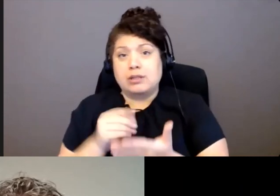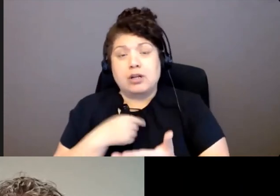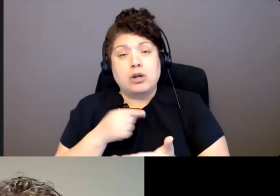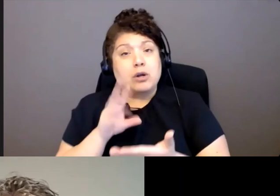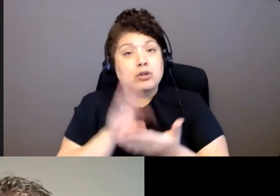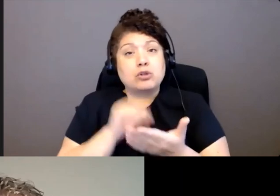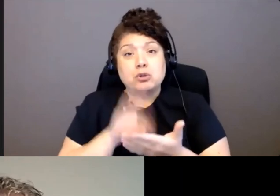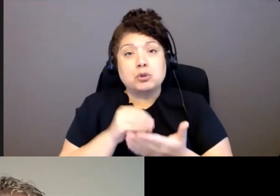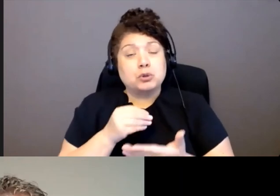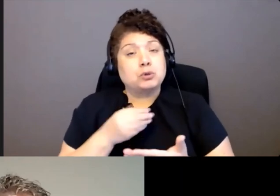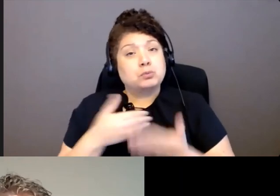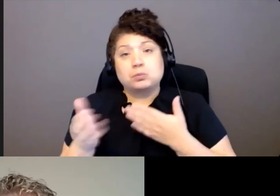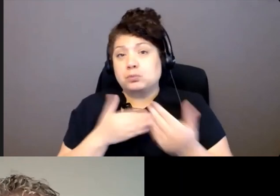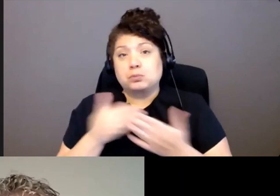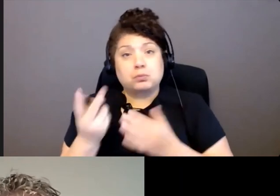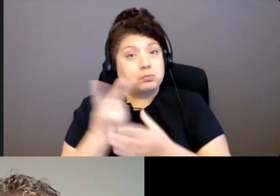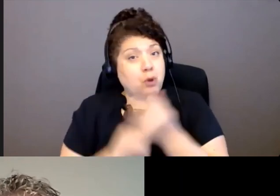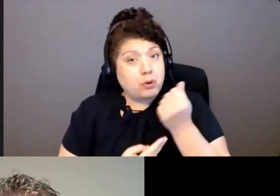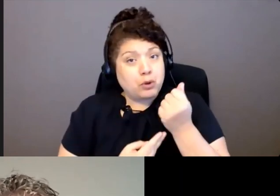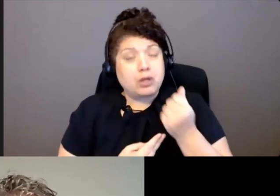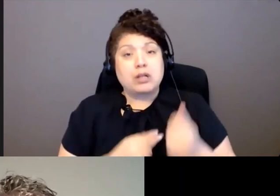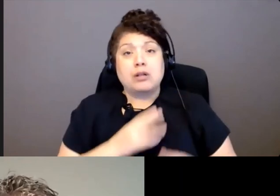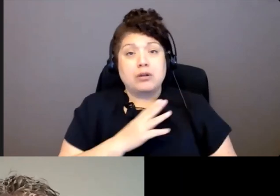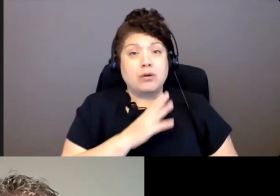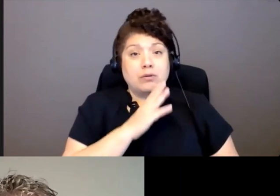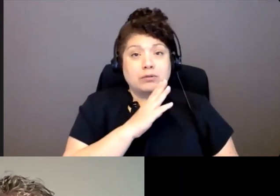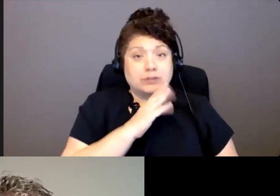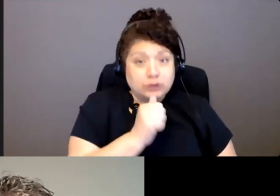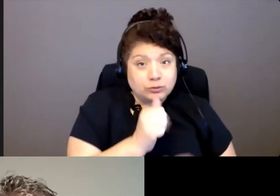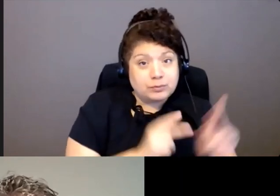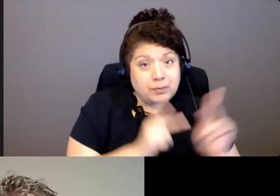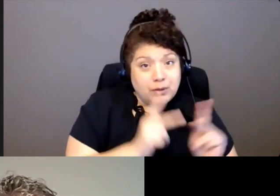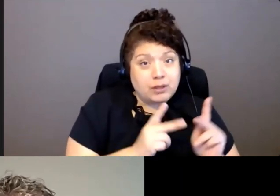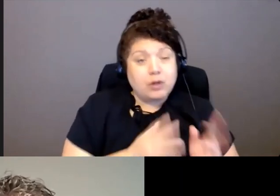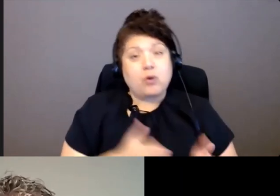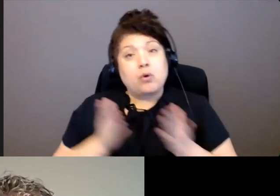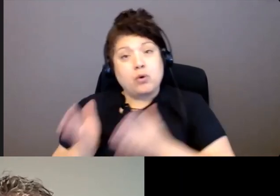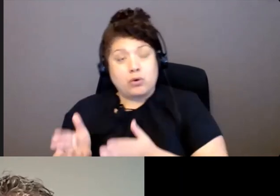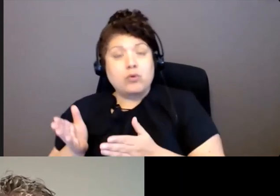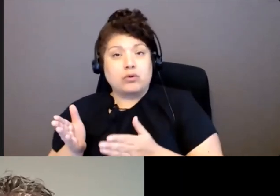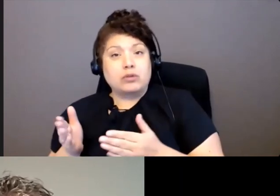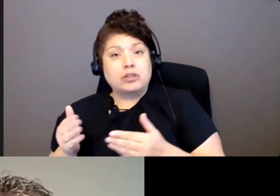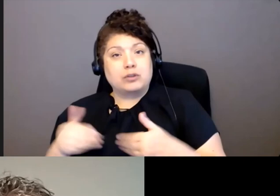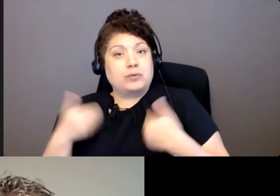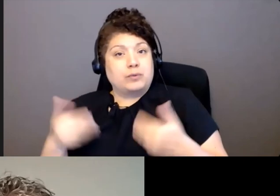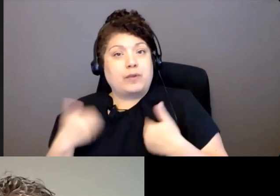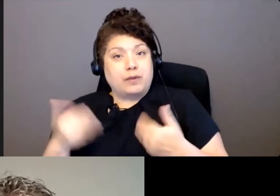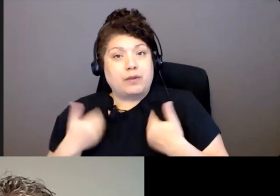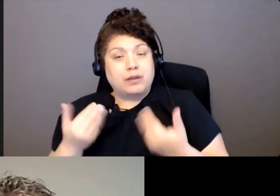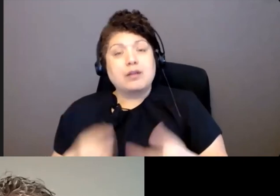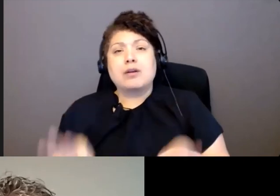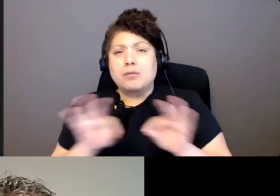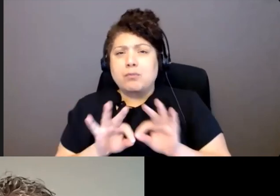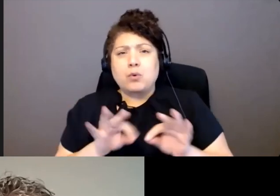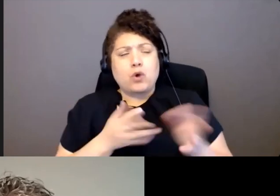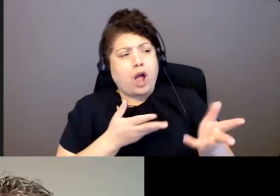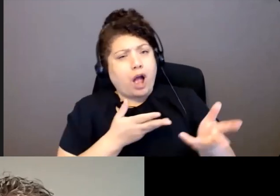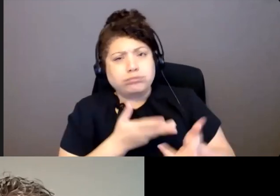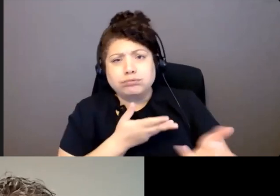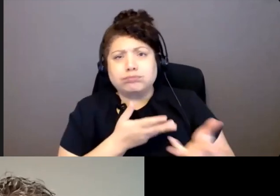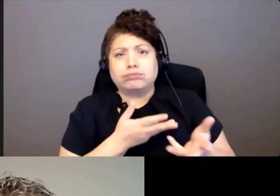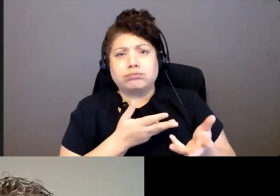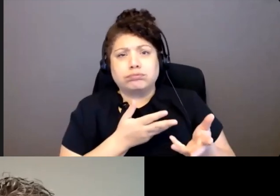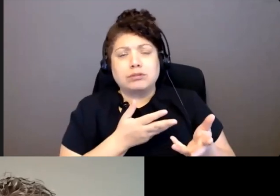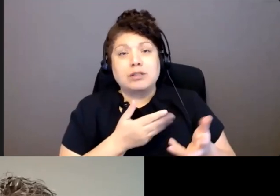the young and the elderly. And so it's important to always listen to an elder. I have a